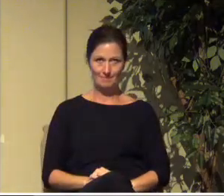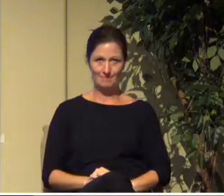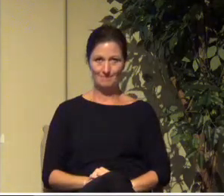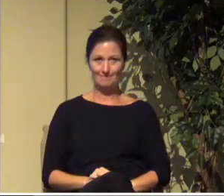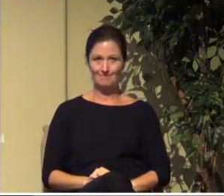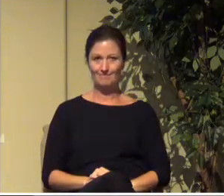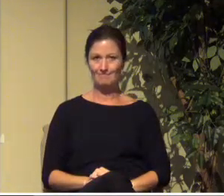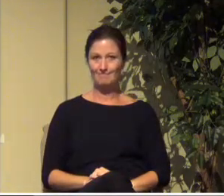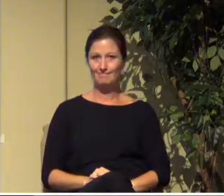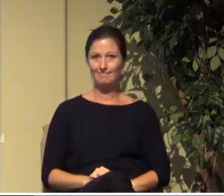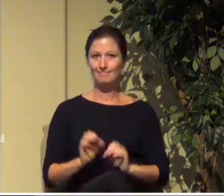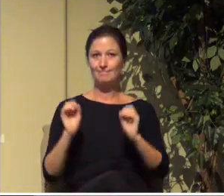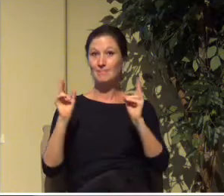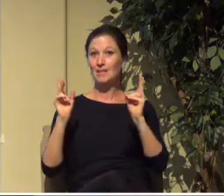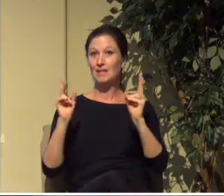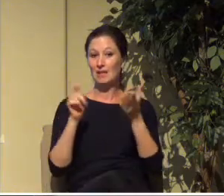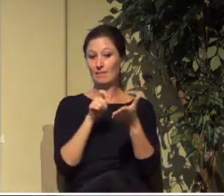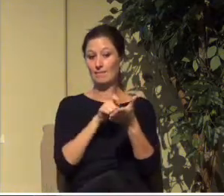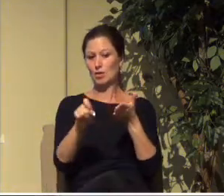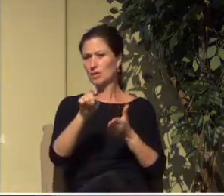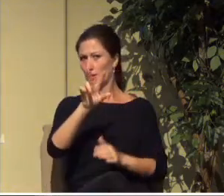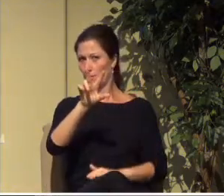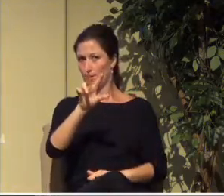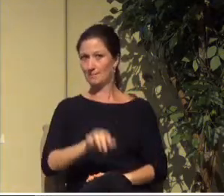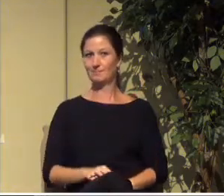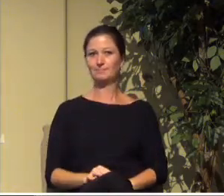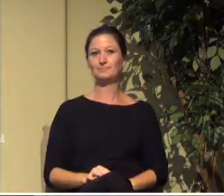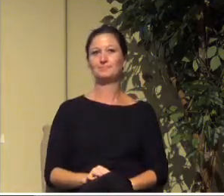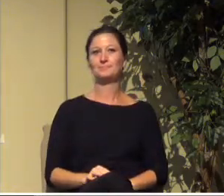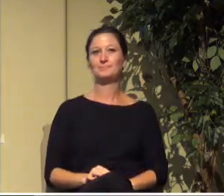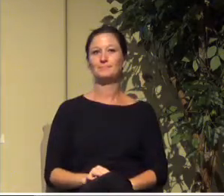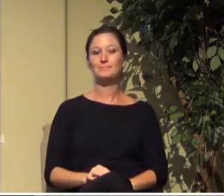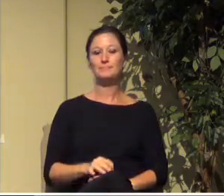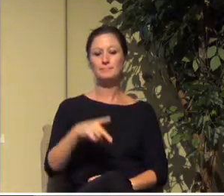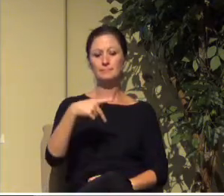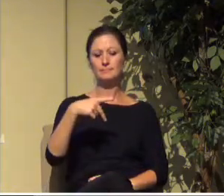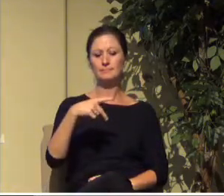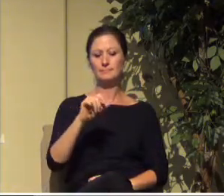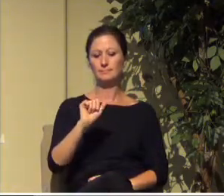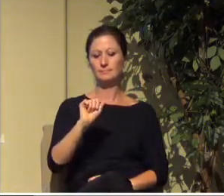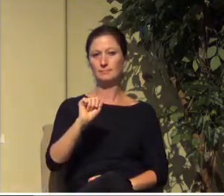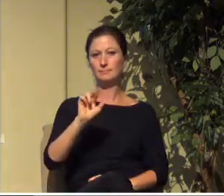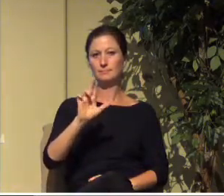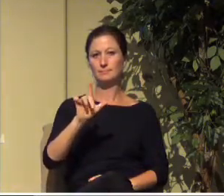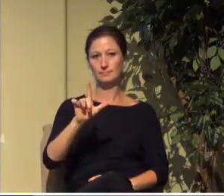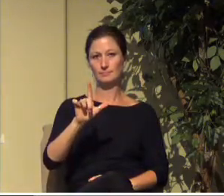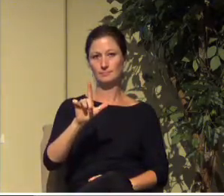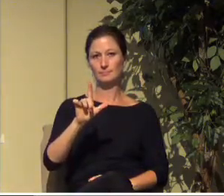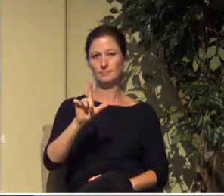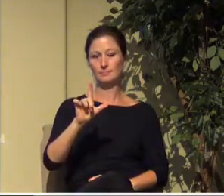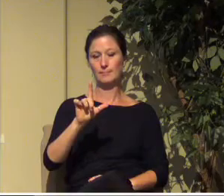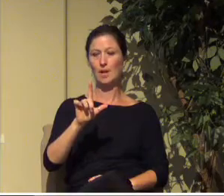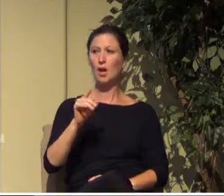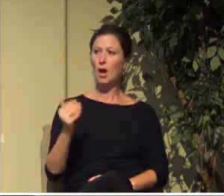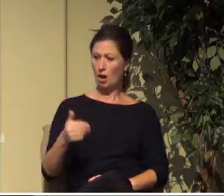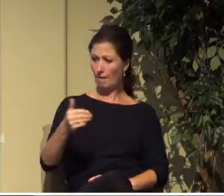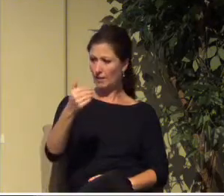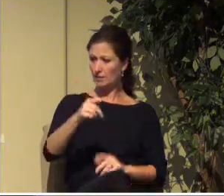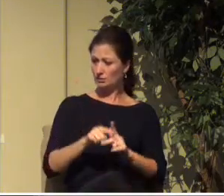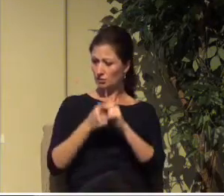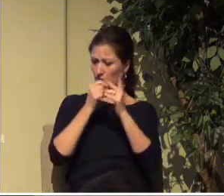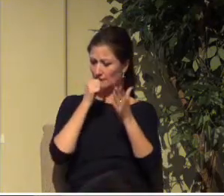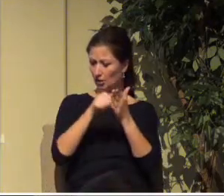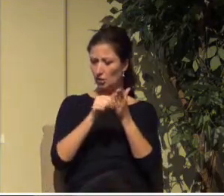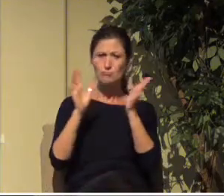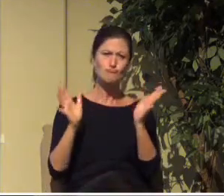Okay, let's look at verse 3. Paul often starts his letters with praise or worship to God. And this is the